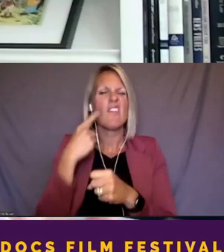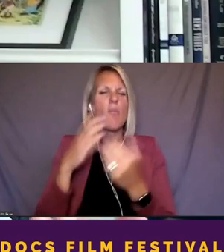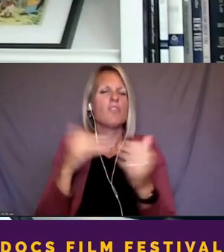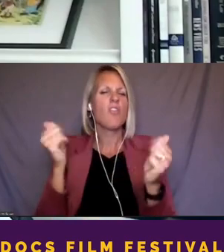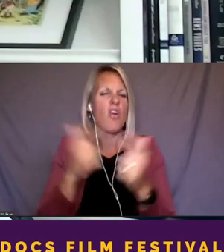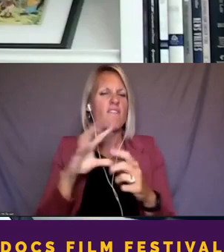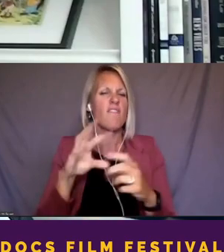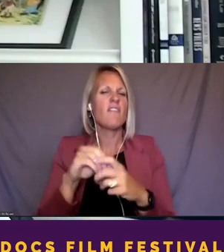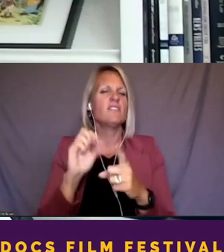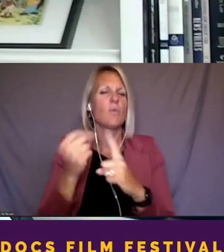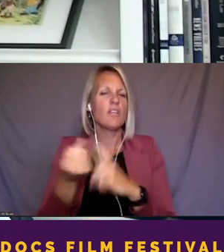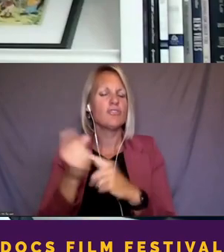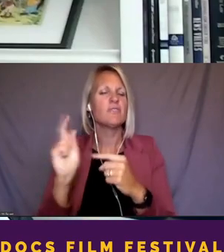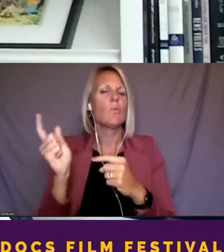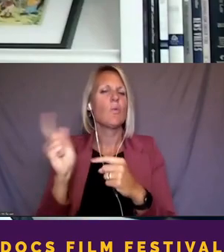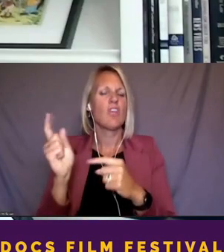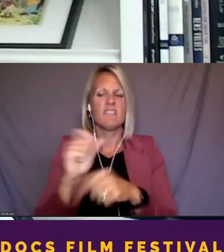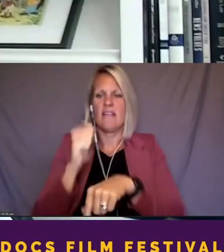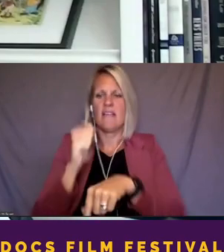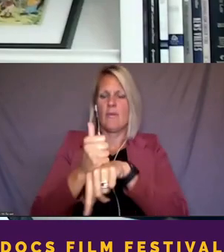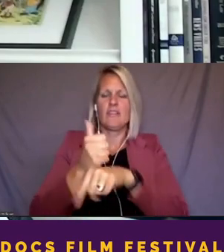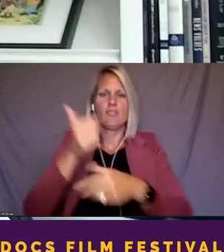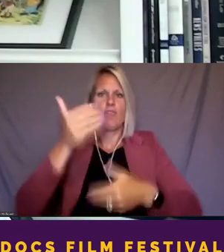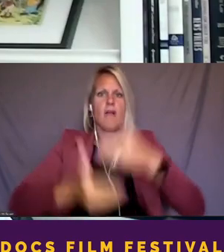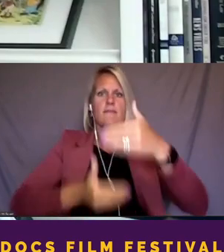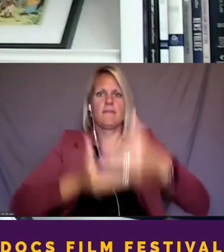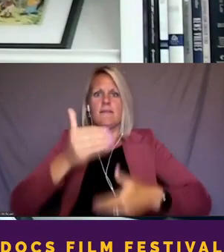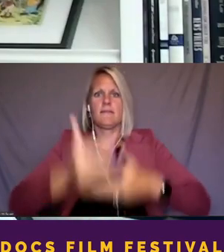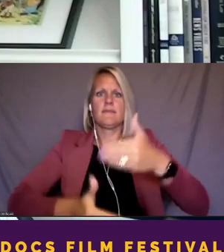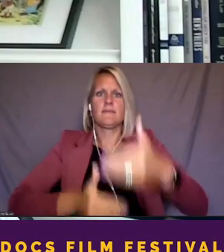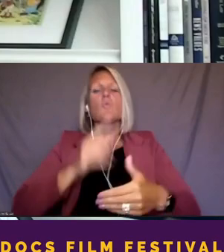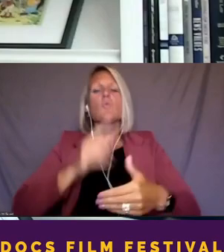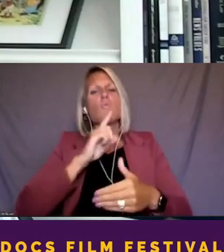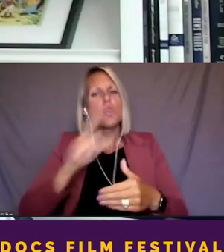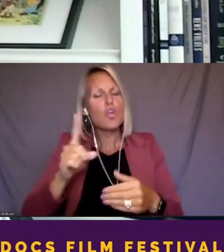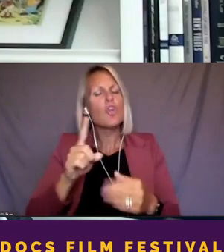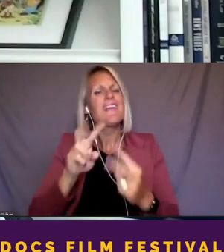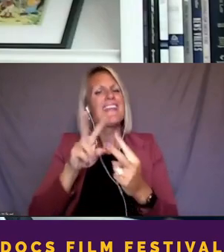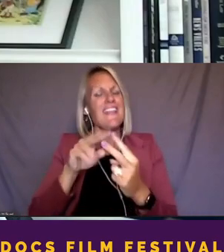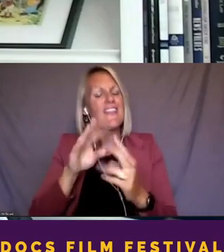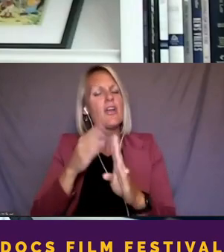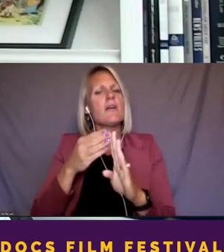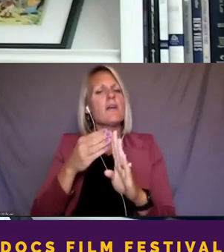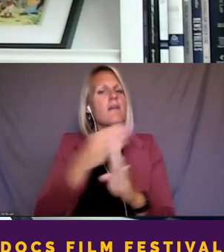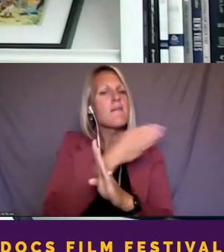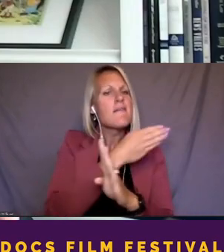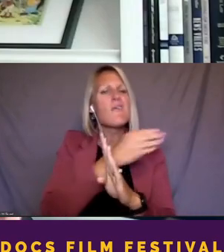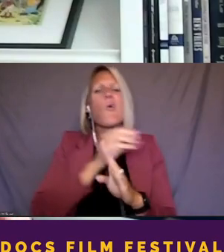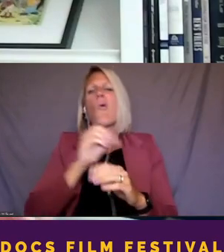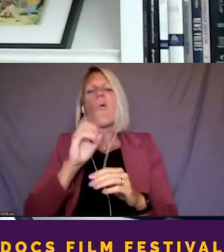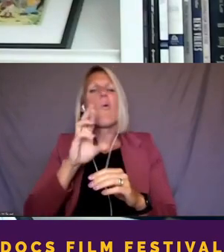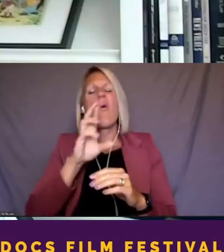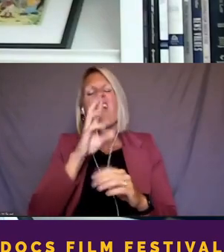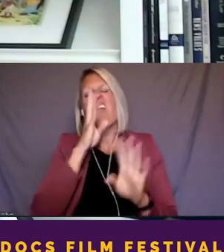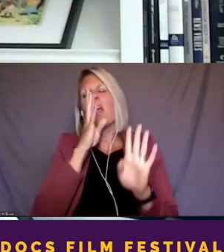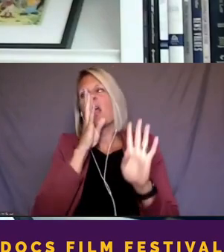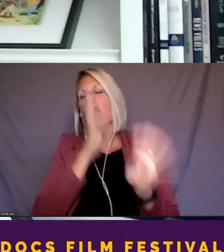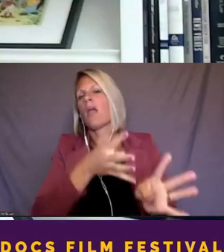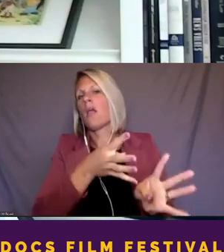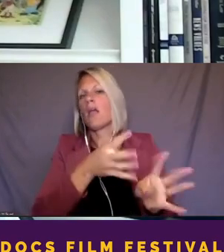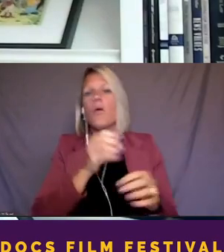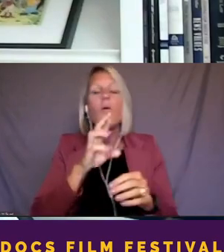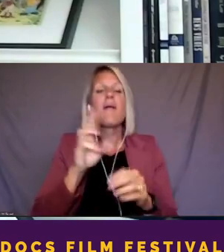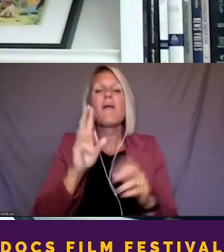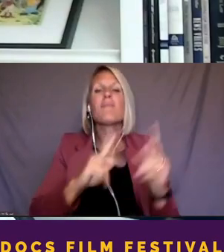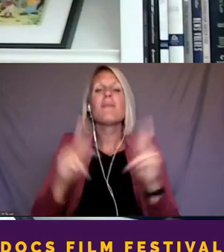where established processes were either subverted, or ignored, or where people kind of went off on their own